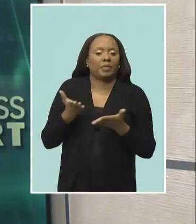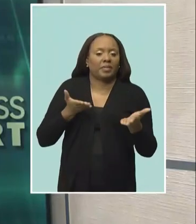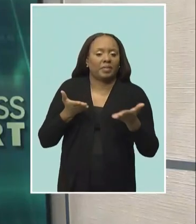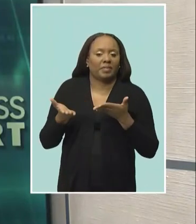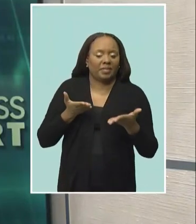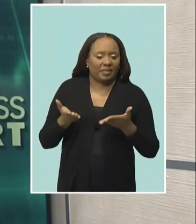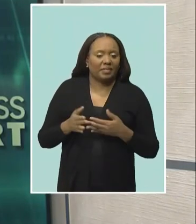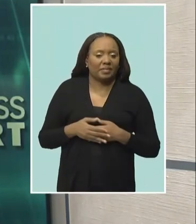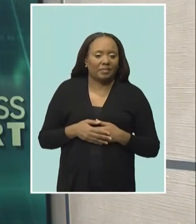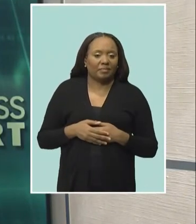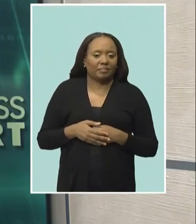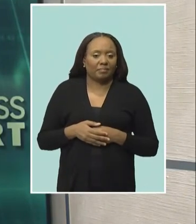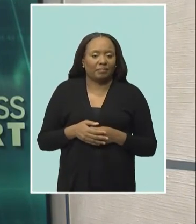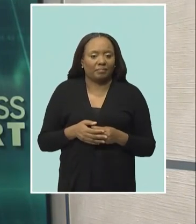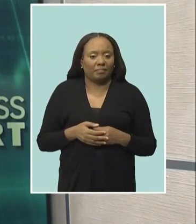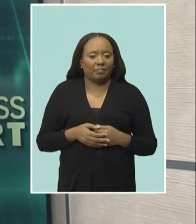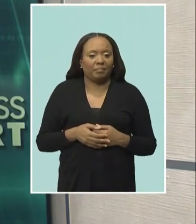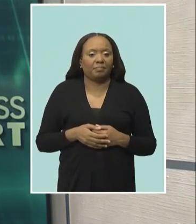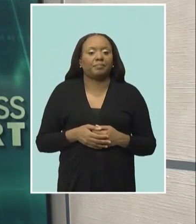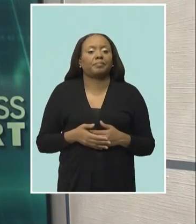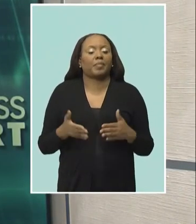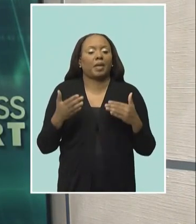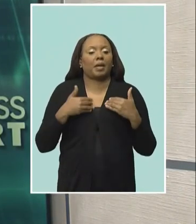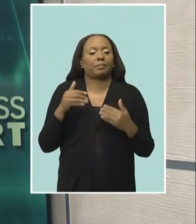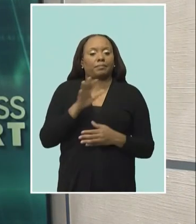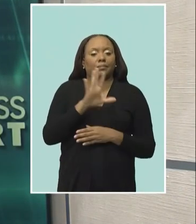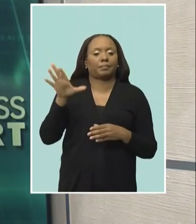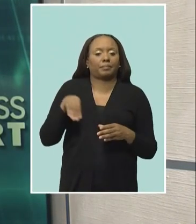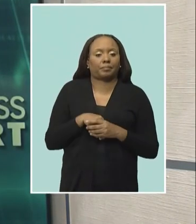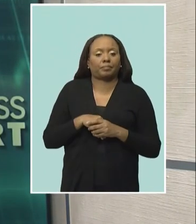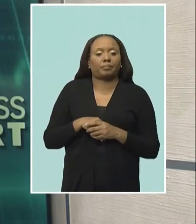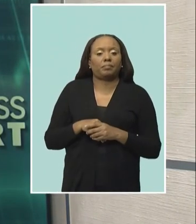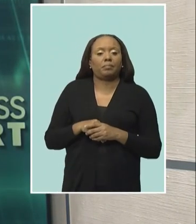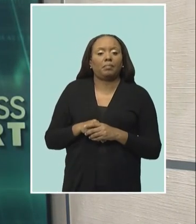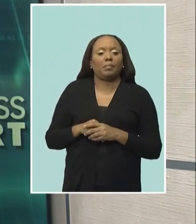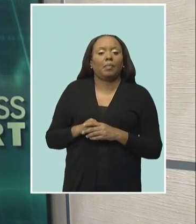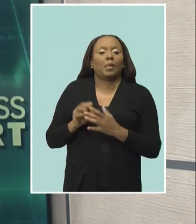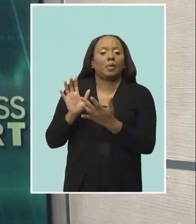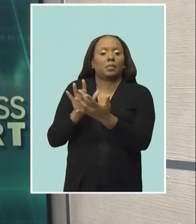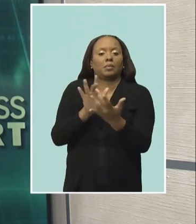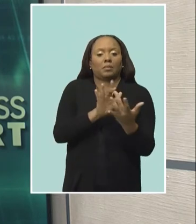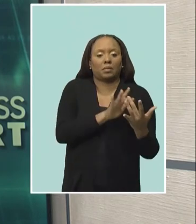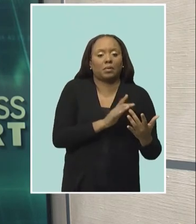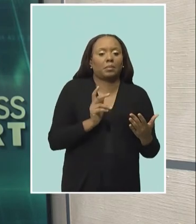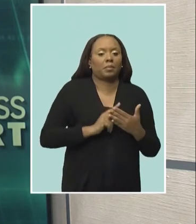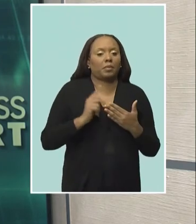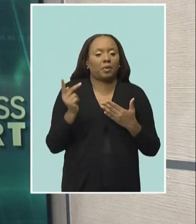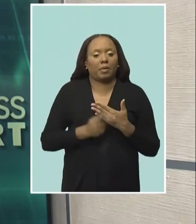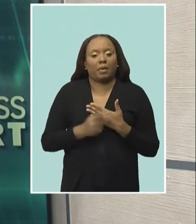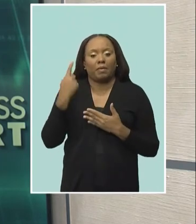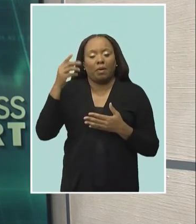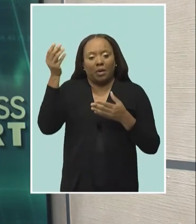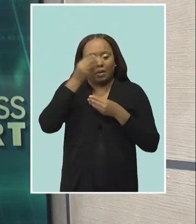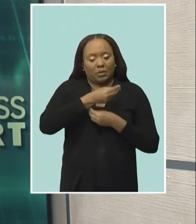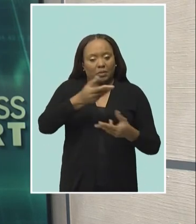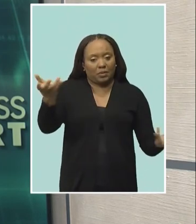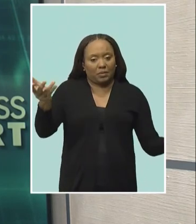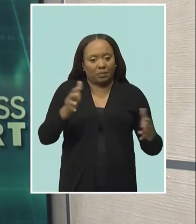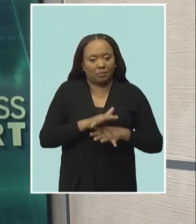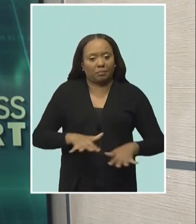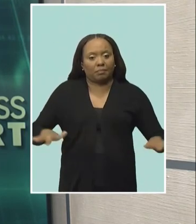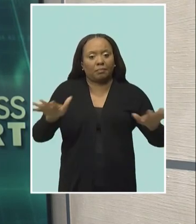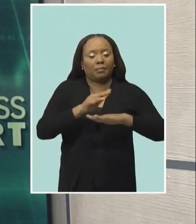The bank official said they have an all-encompassing outreach program already in place to get the message across the Caribbean.